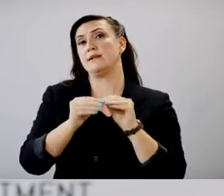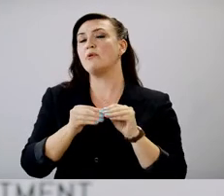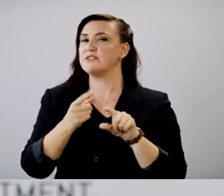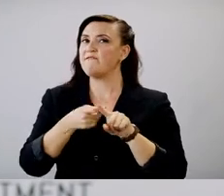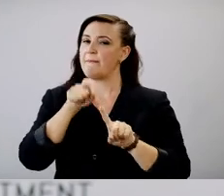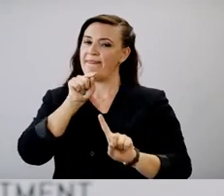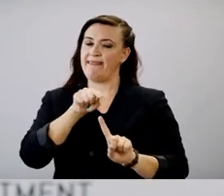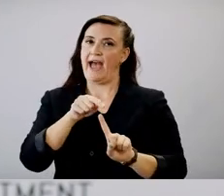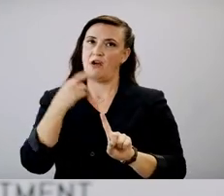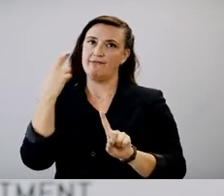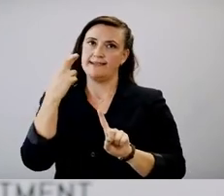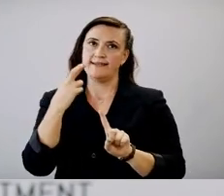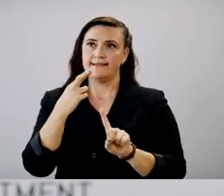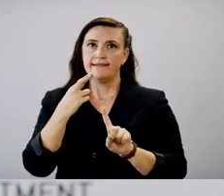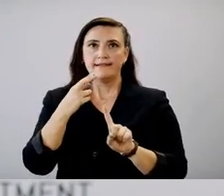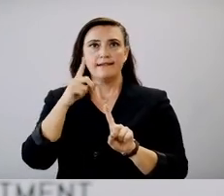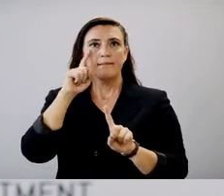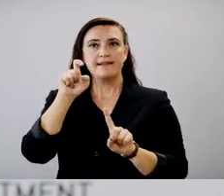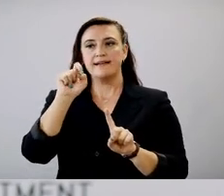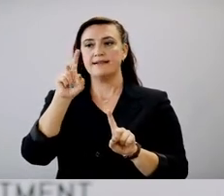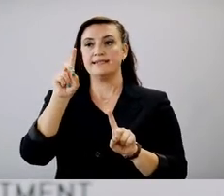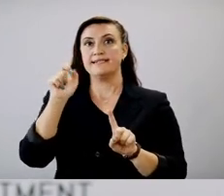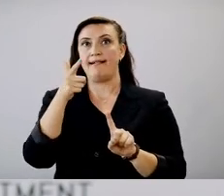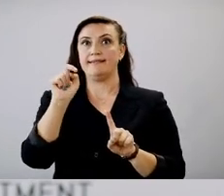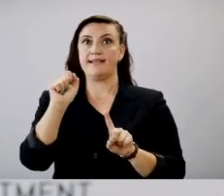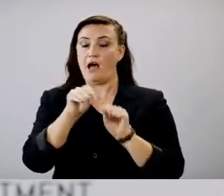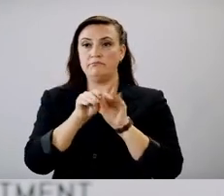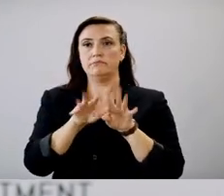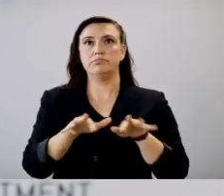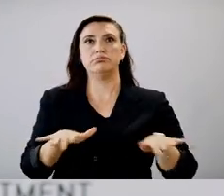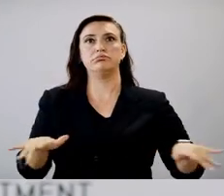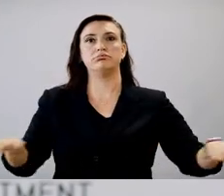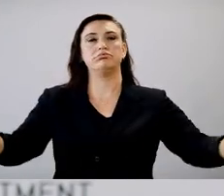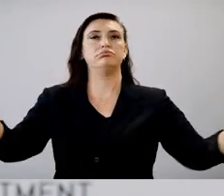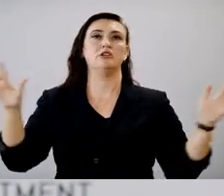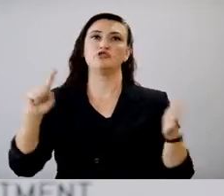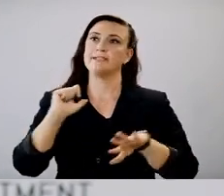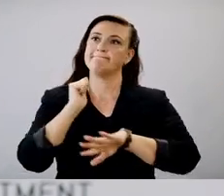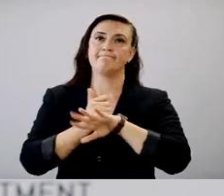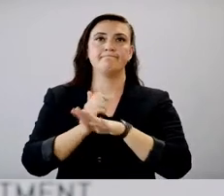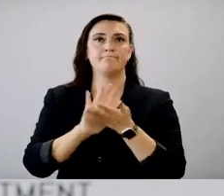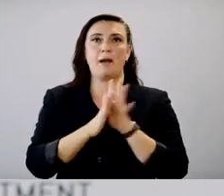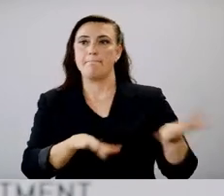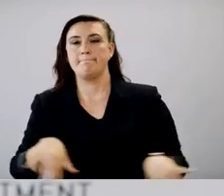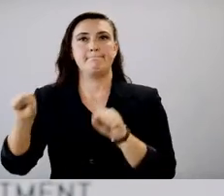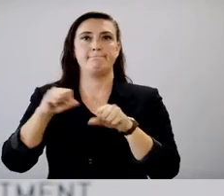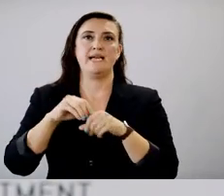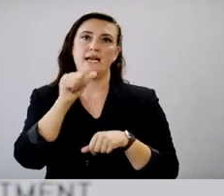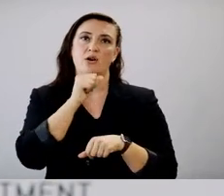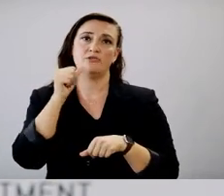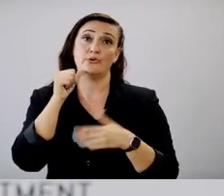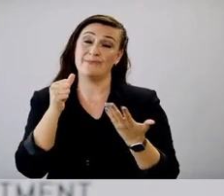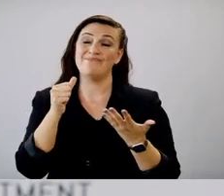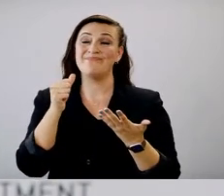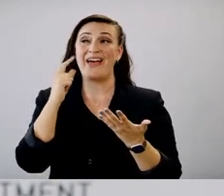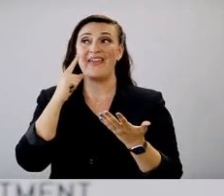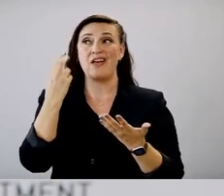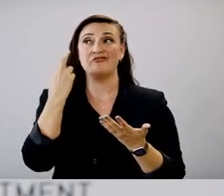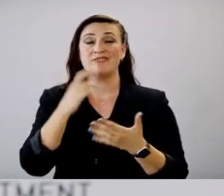that, establishing itself as the predominant strain in Arizona. so that's why we're seeing the increases.